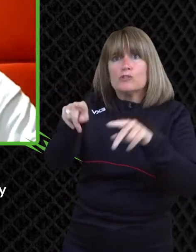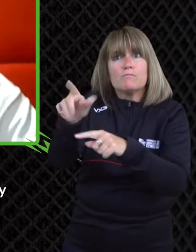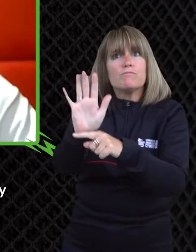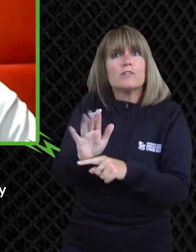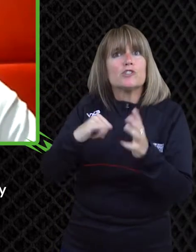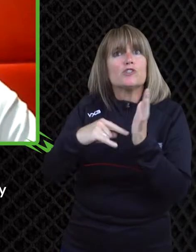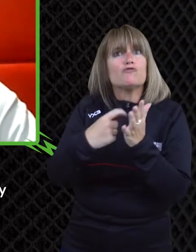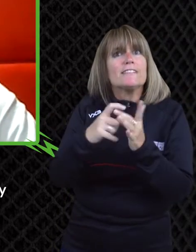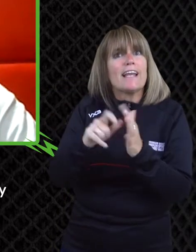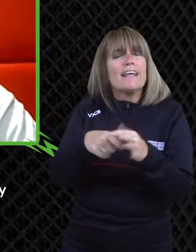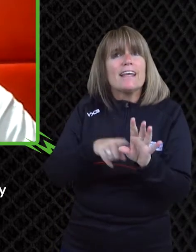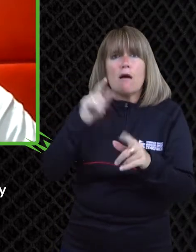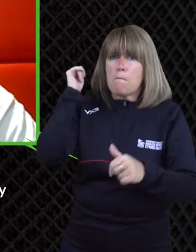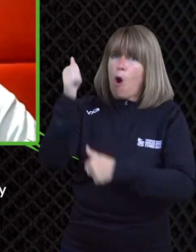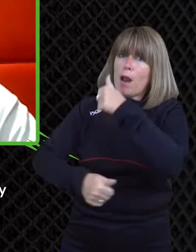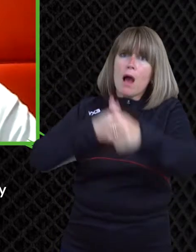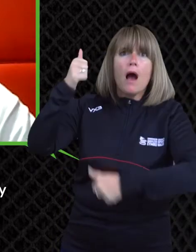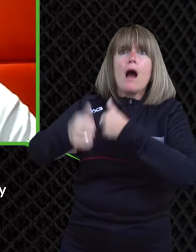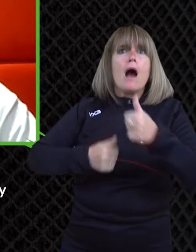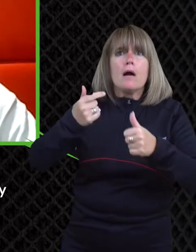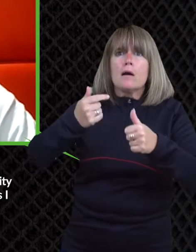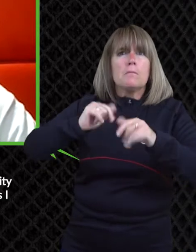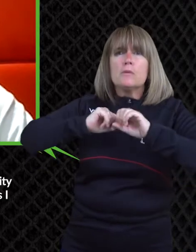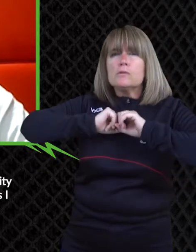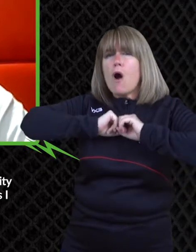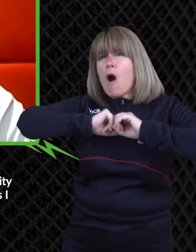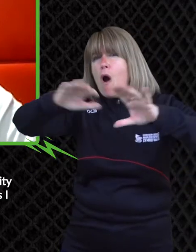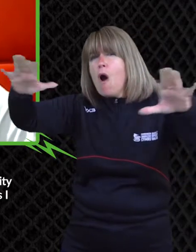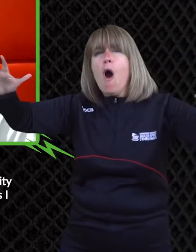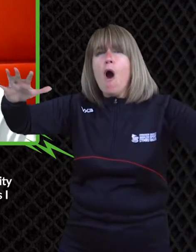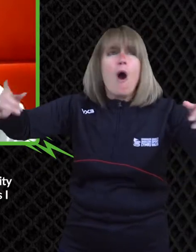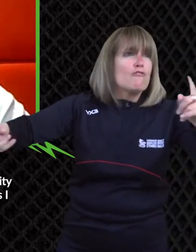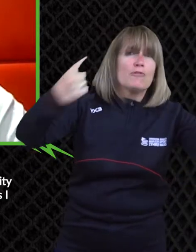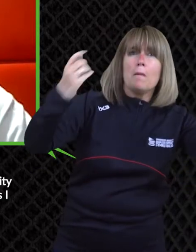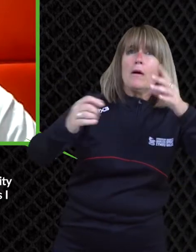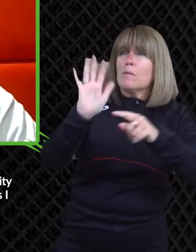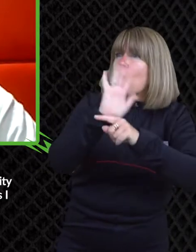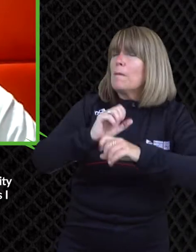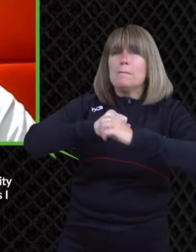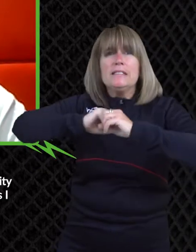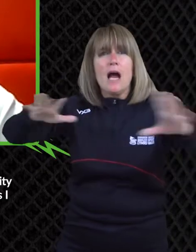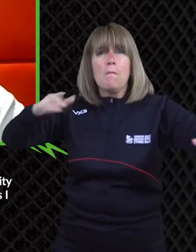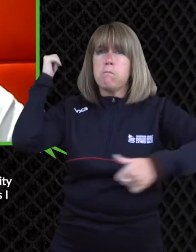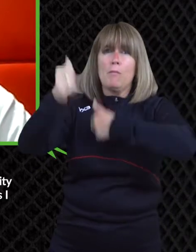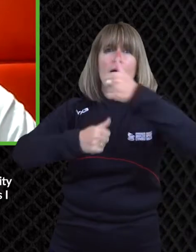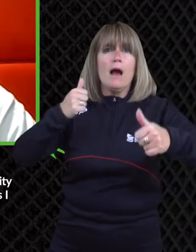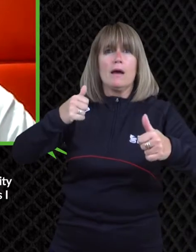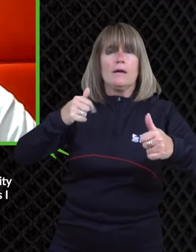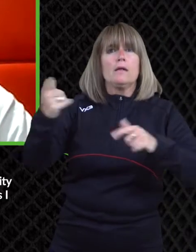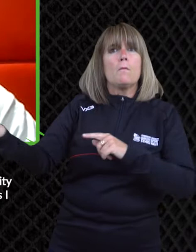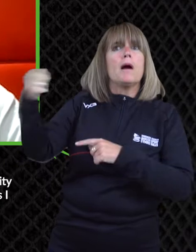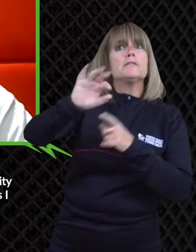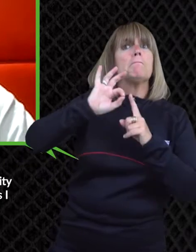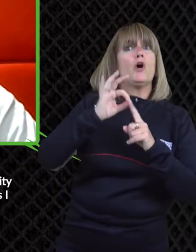you know it was all over um the reactions coming through um but going back to sort of the the main point um